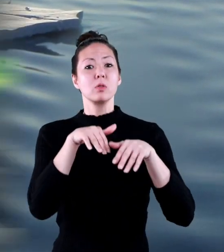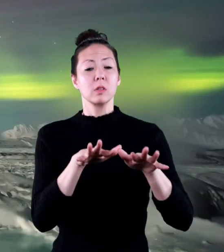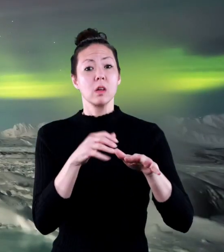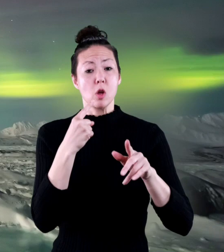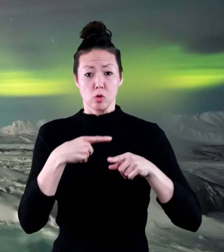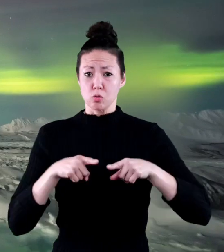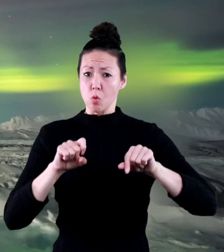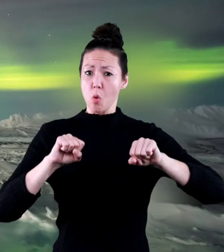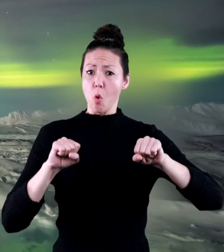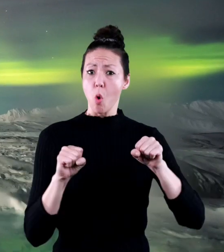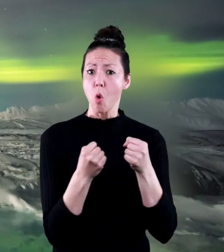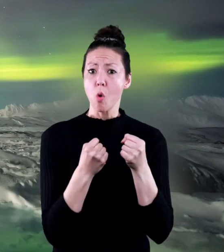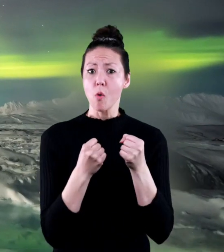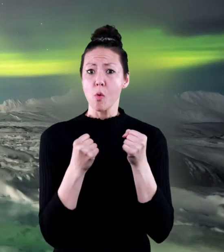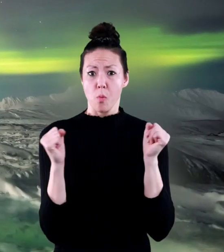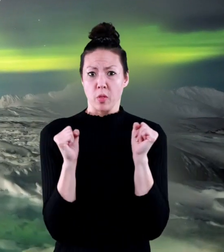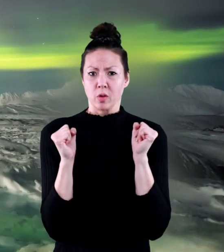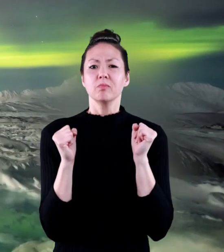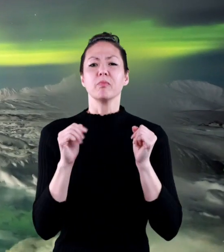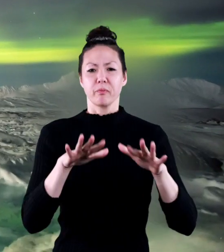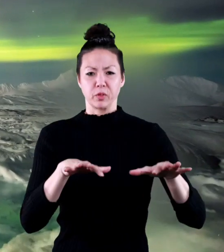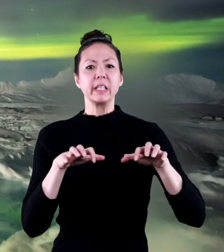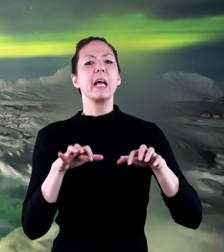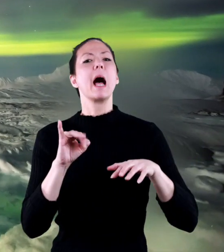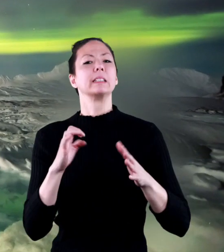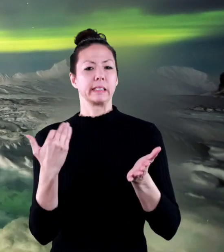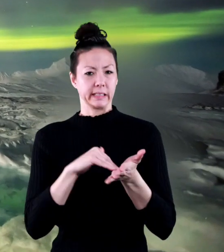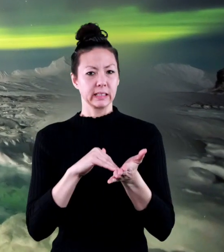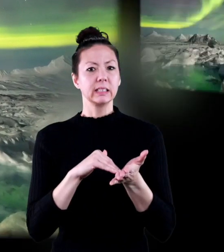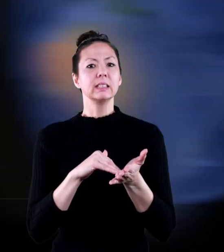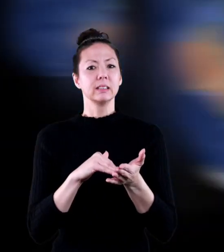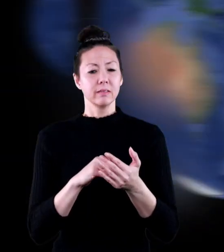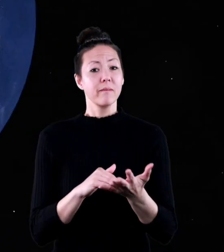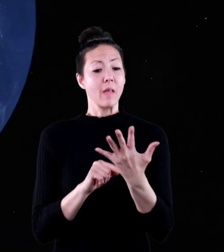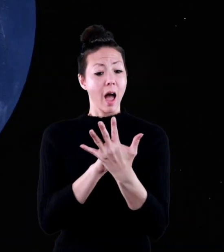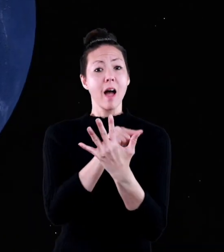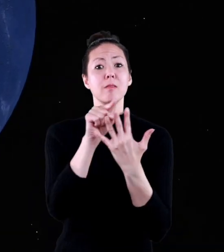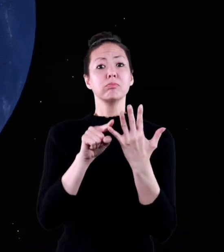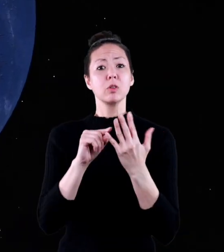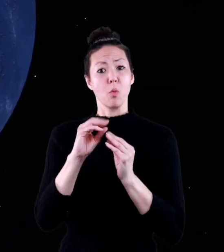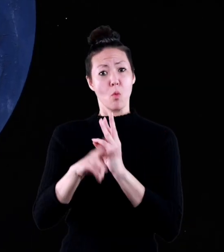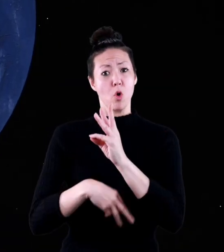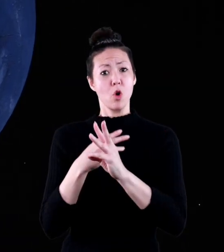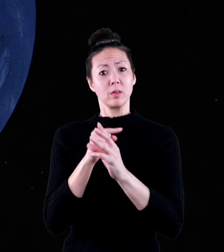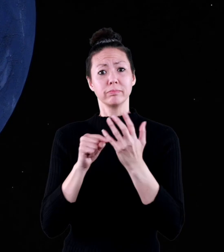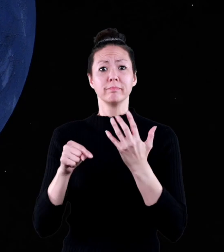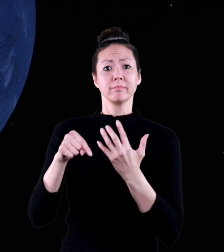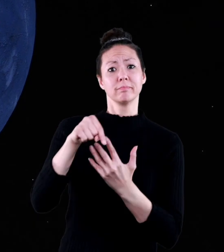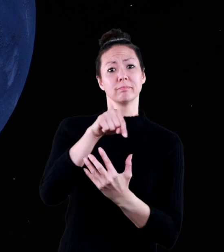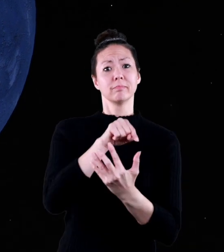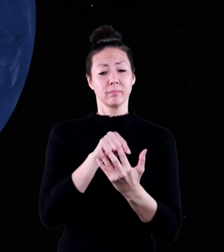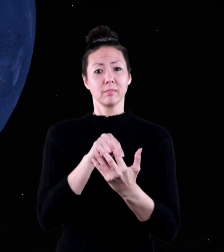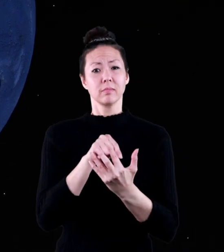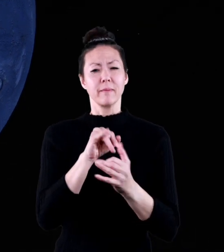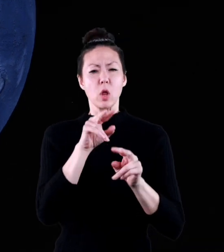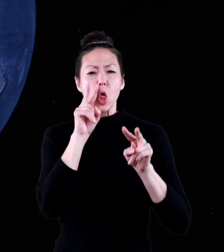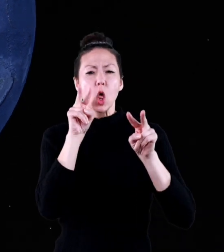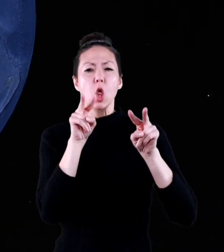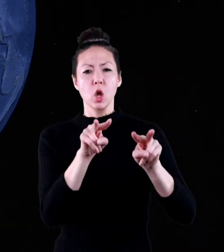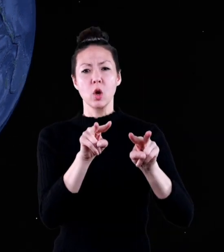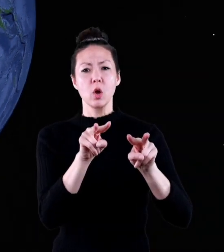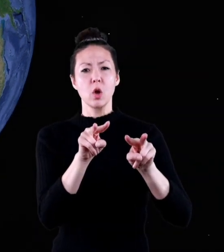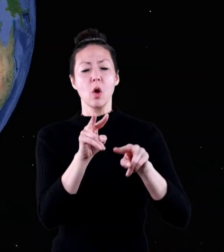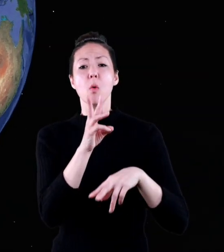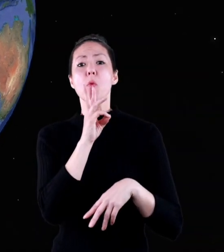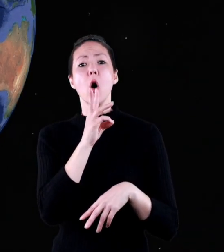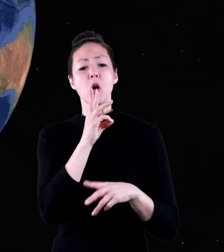And during colder months, the water freezes and becomes ice. These are the five oceans of the world. As